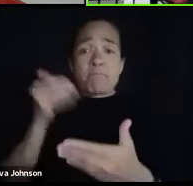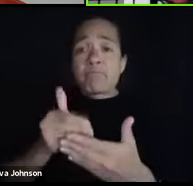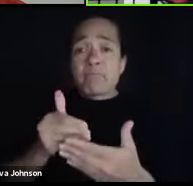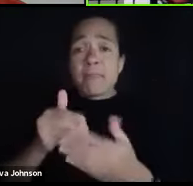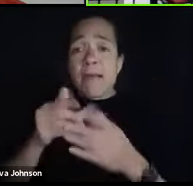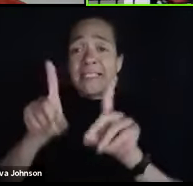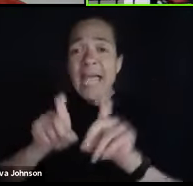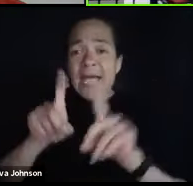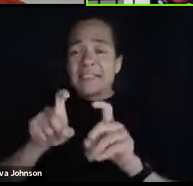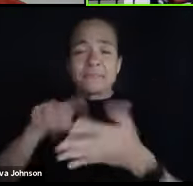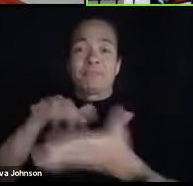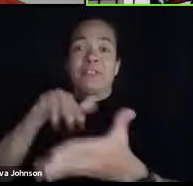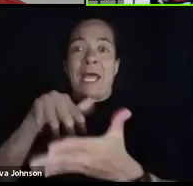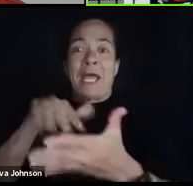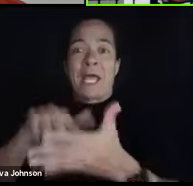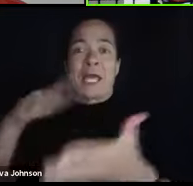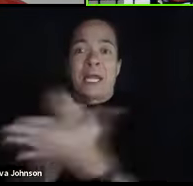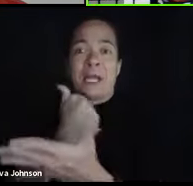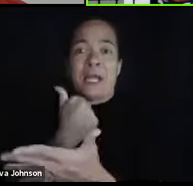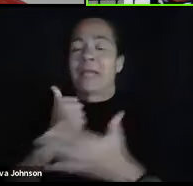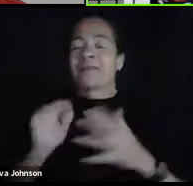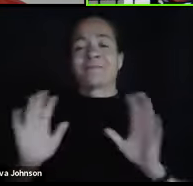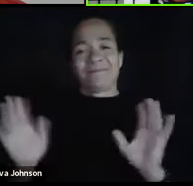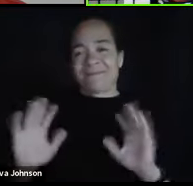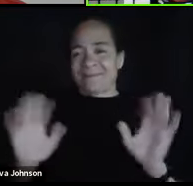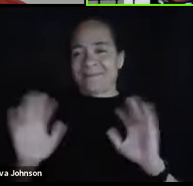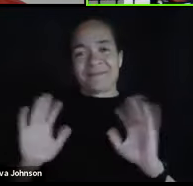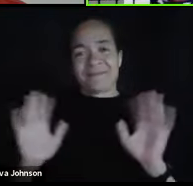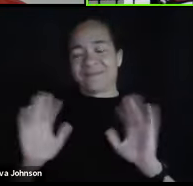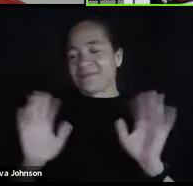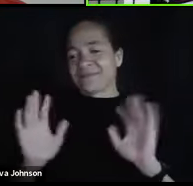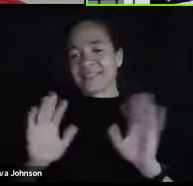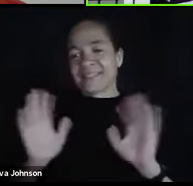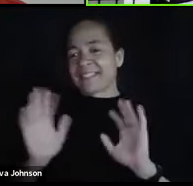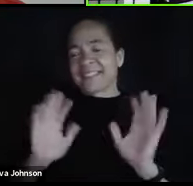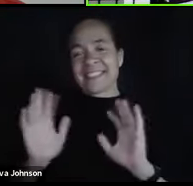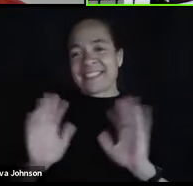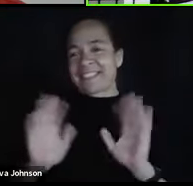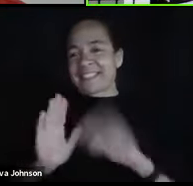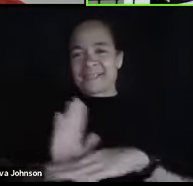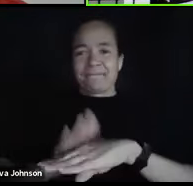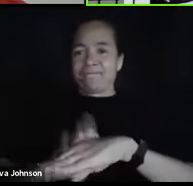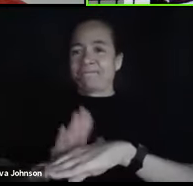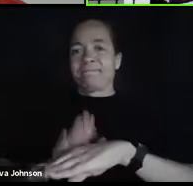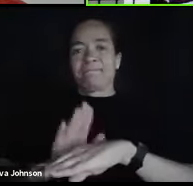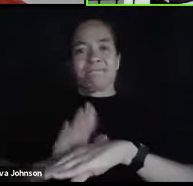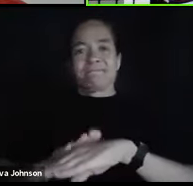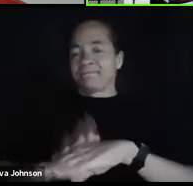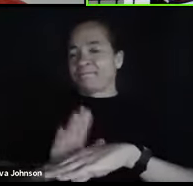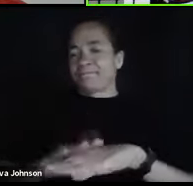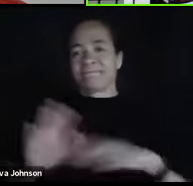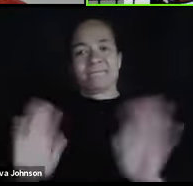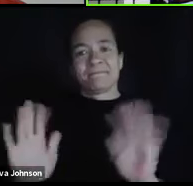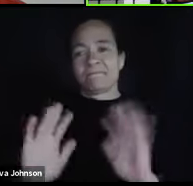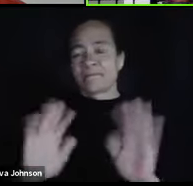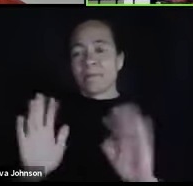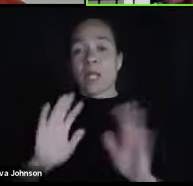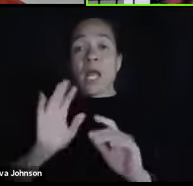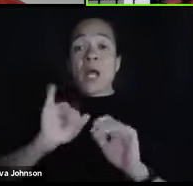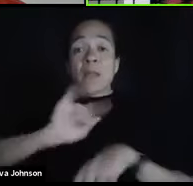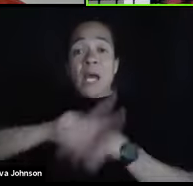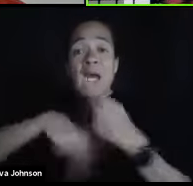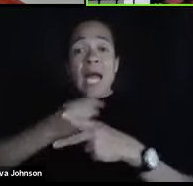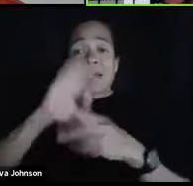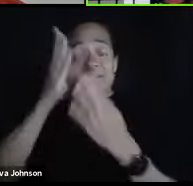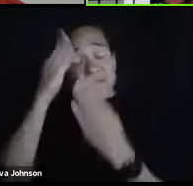exam, okay? That's going to be a problem because the type of information we want from you is